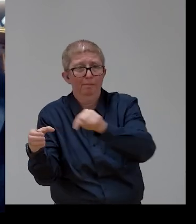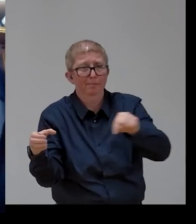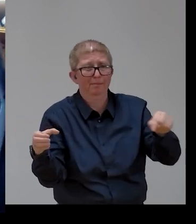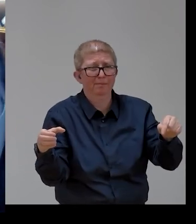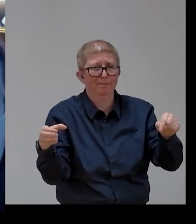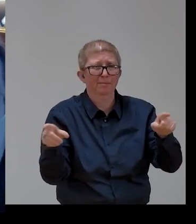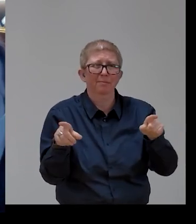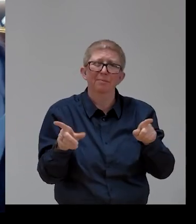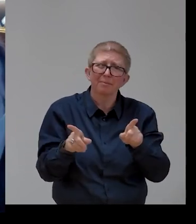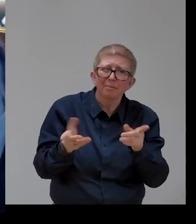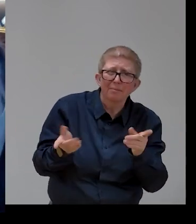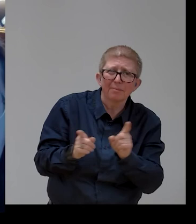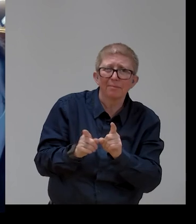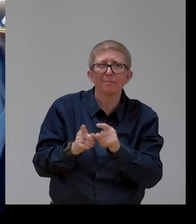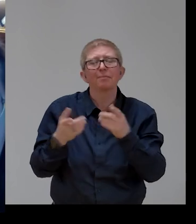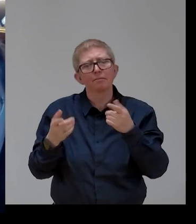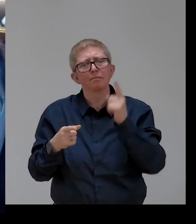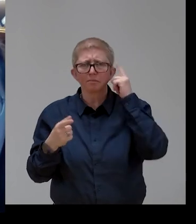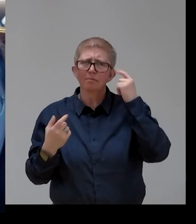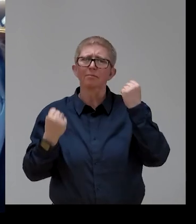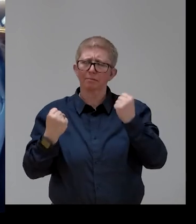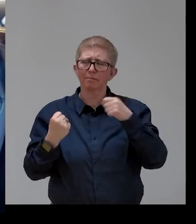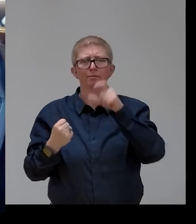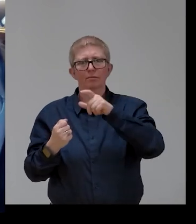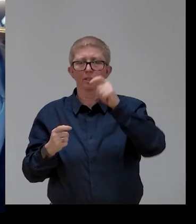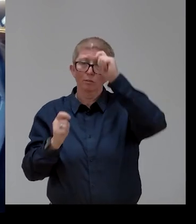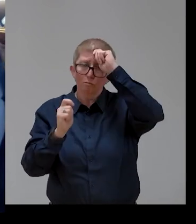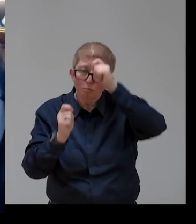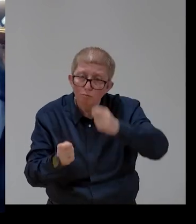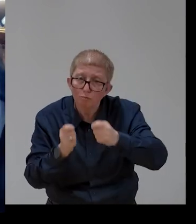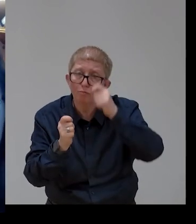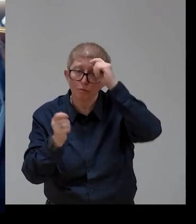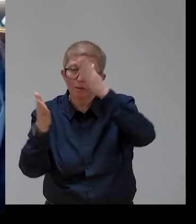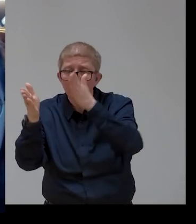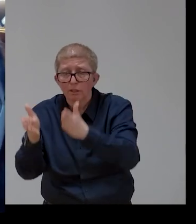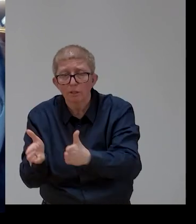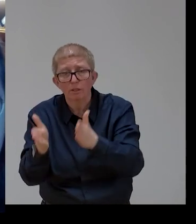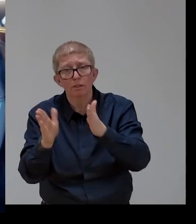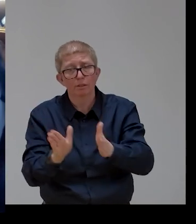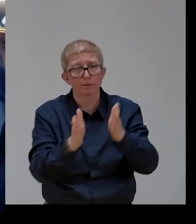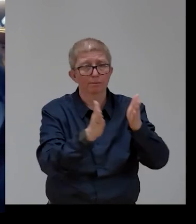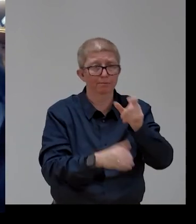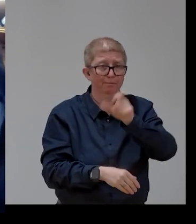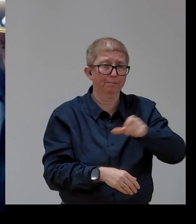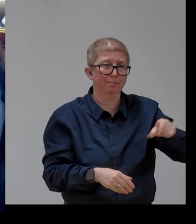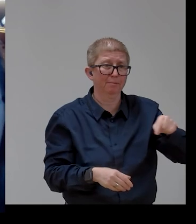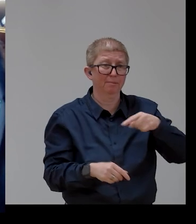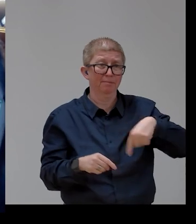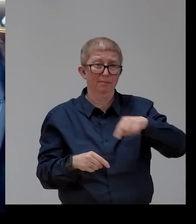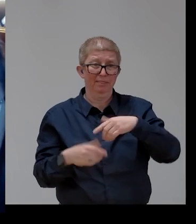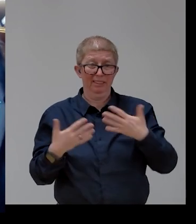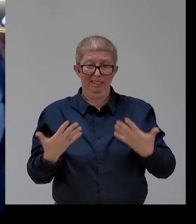human dignity. And in these current times we are living now,